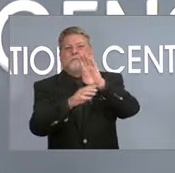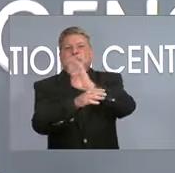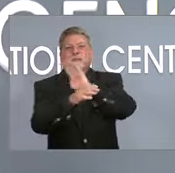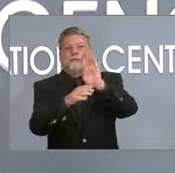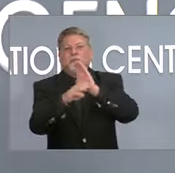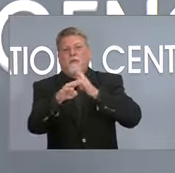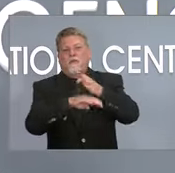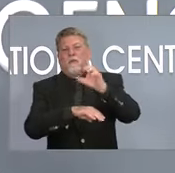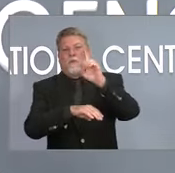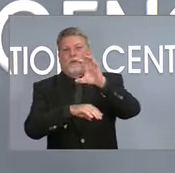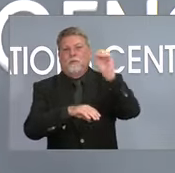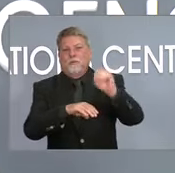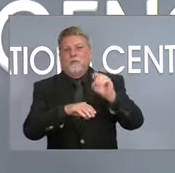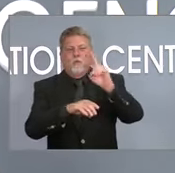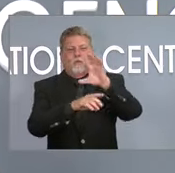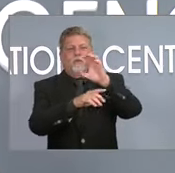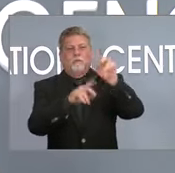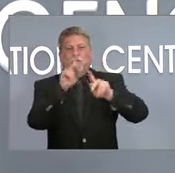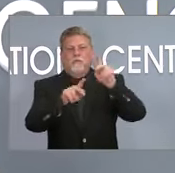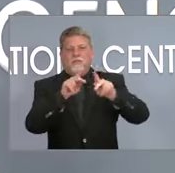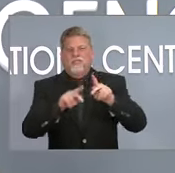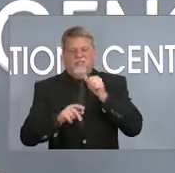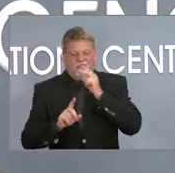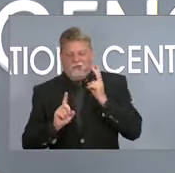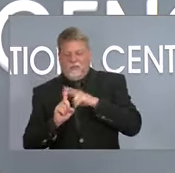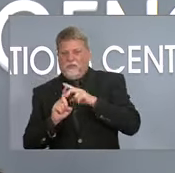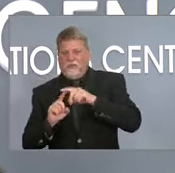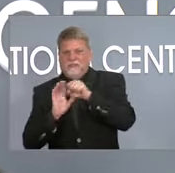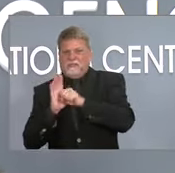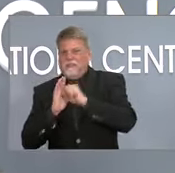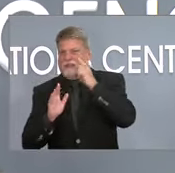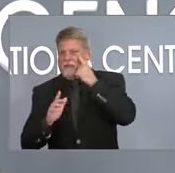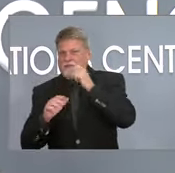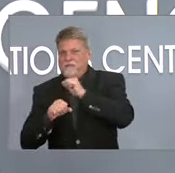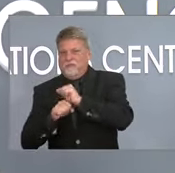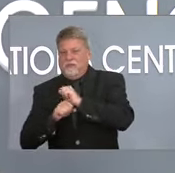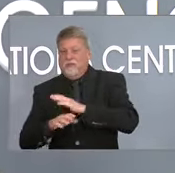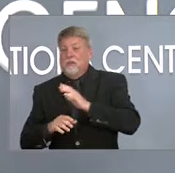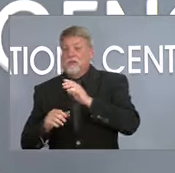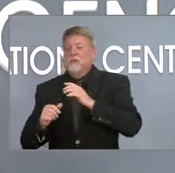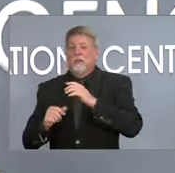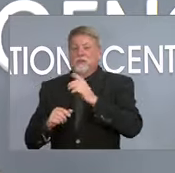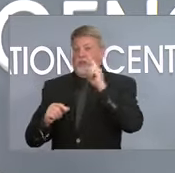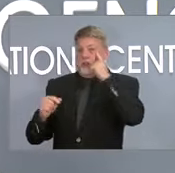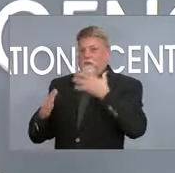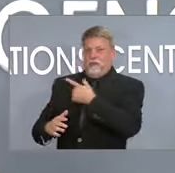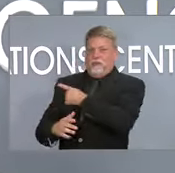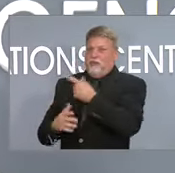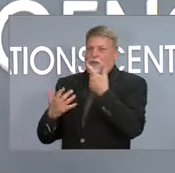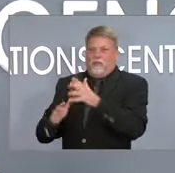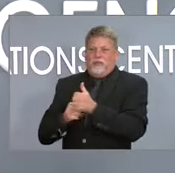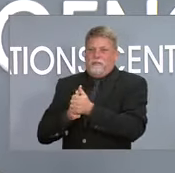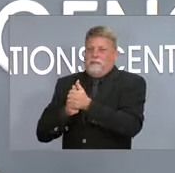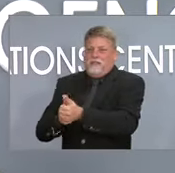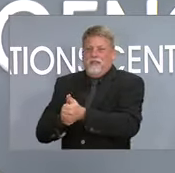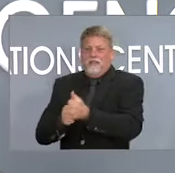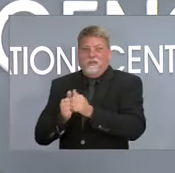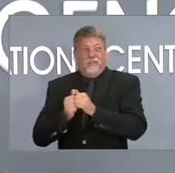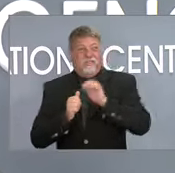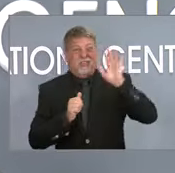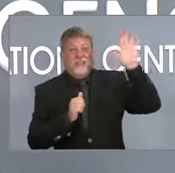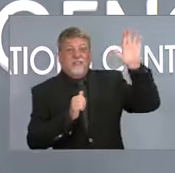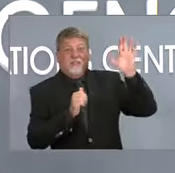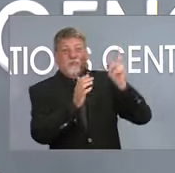or above. I do not believe that applies to state government. As you know, under the governor's leadership, we are already complying with what those